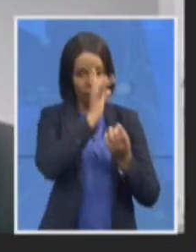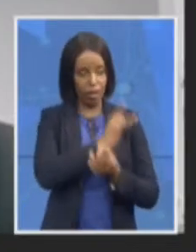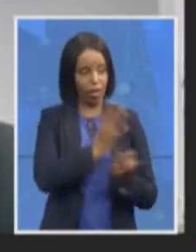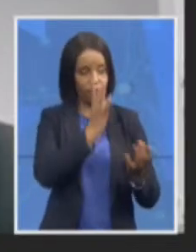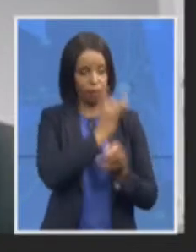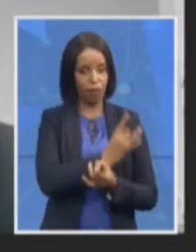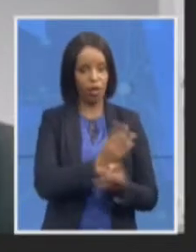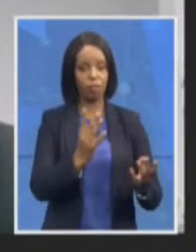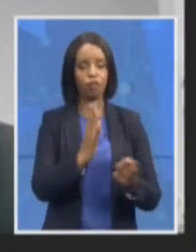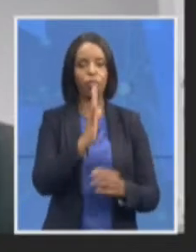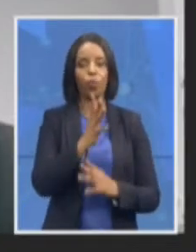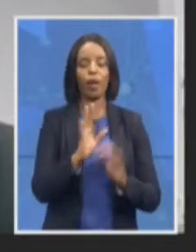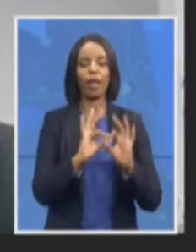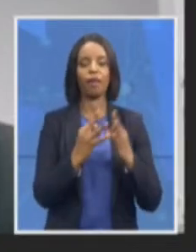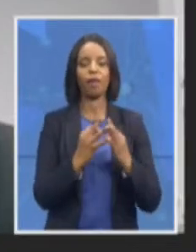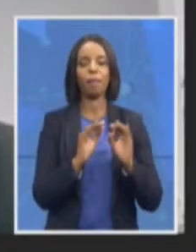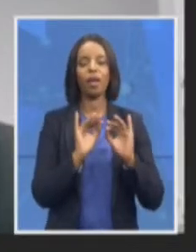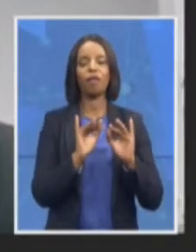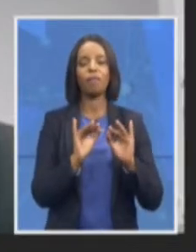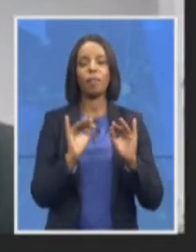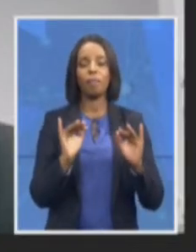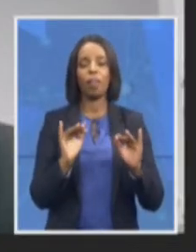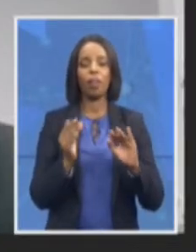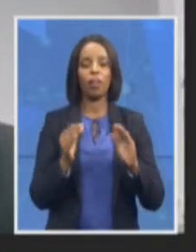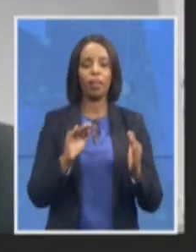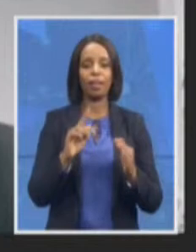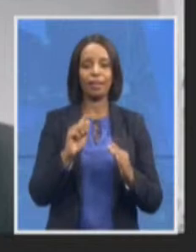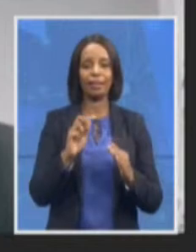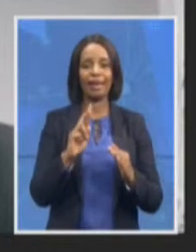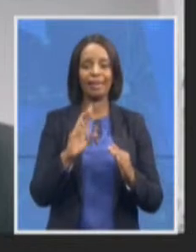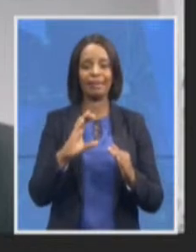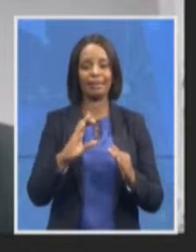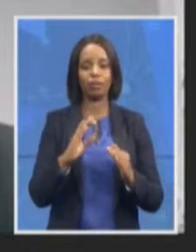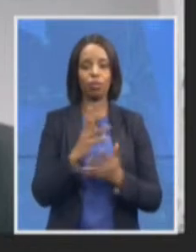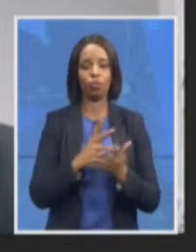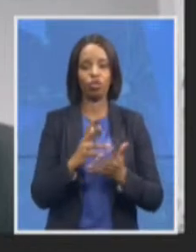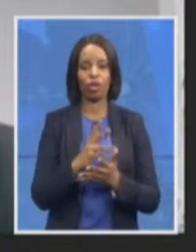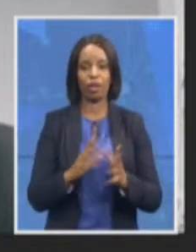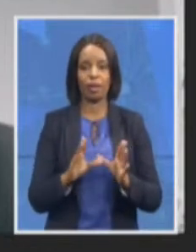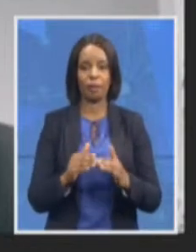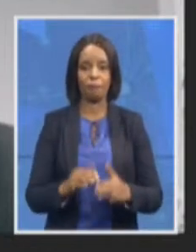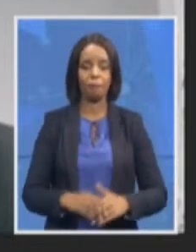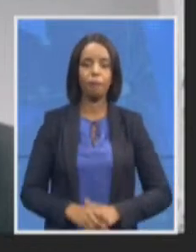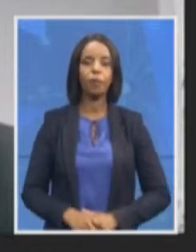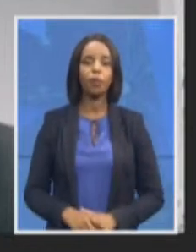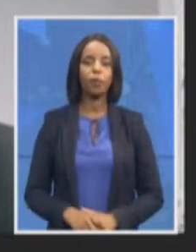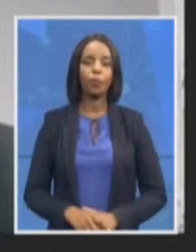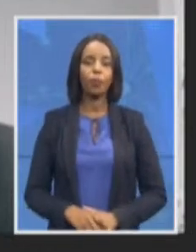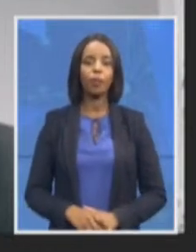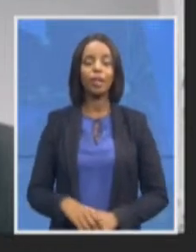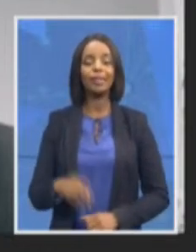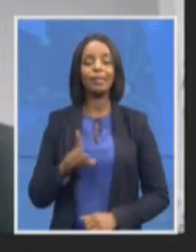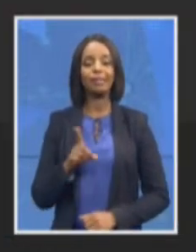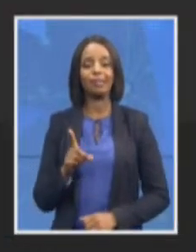your engagements with regard to the whistleblower issues just briefly please